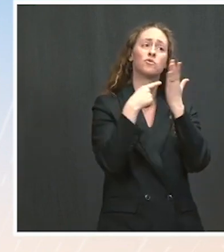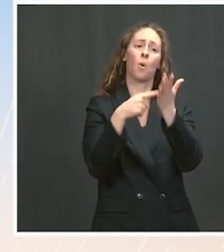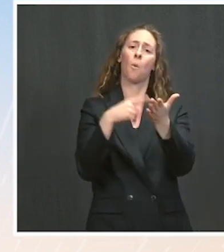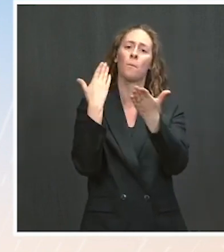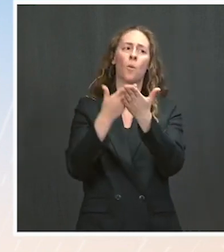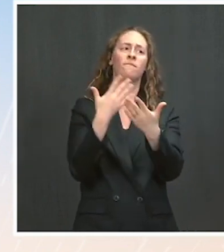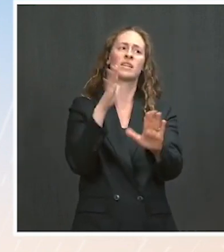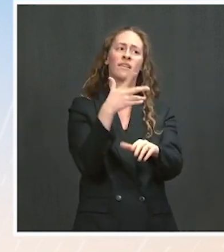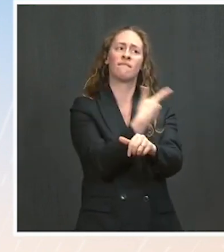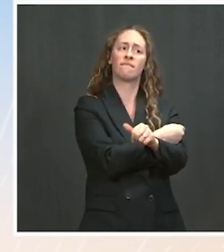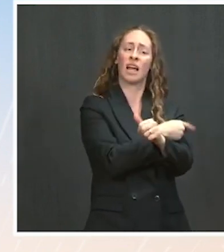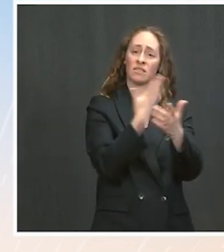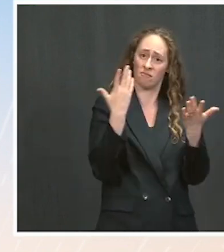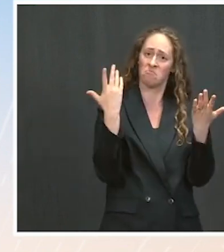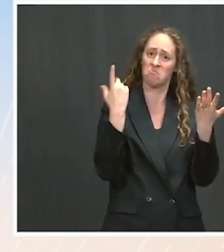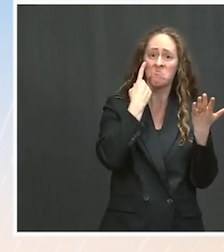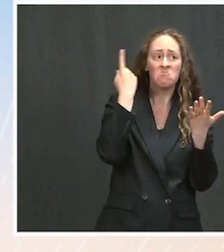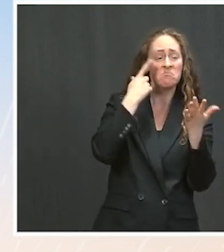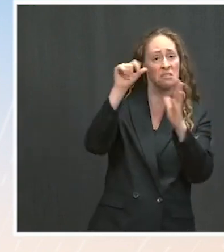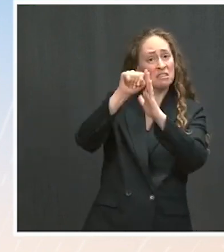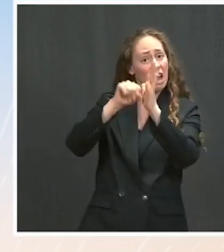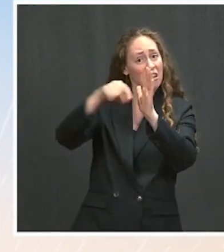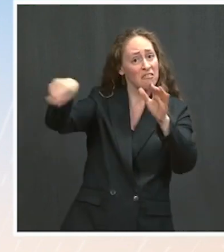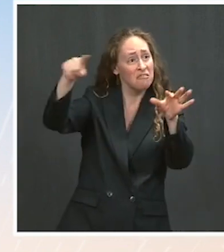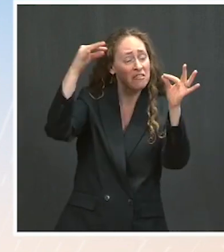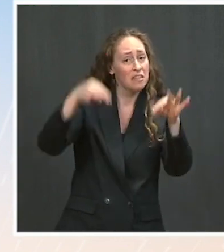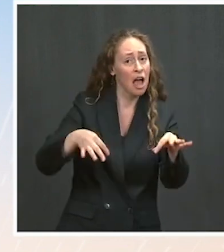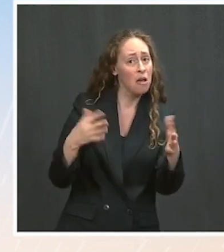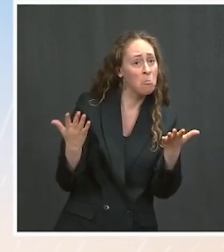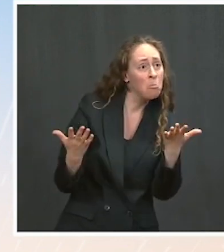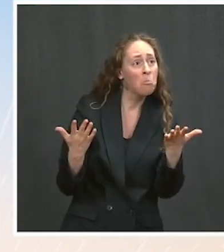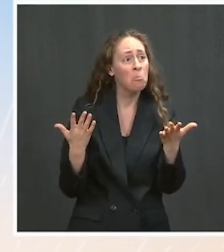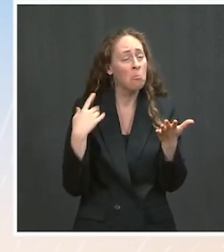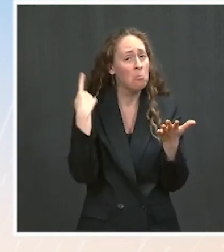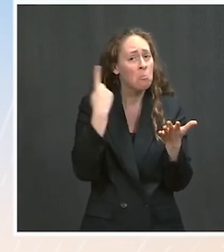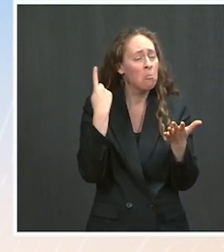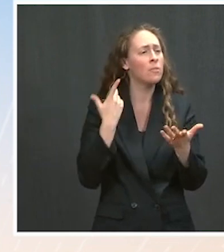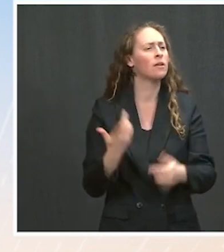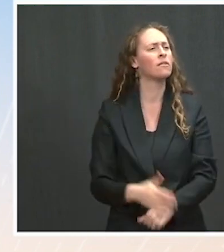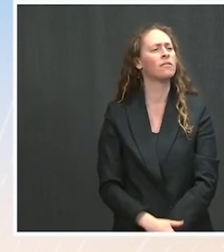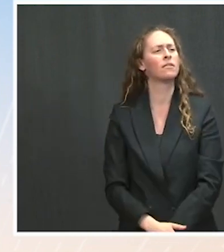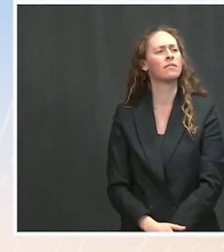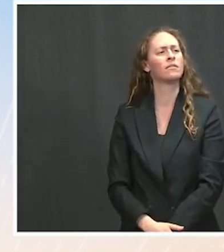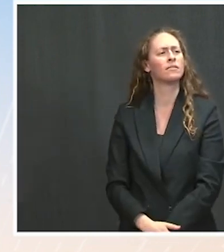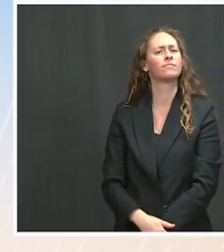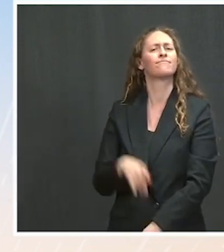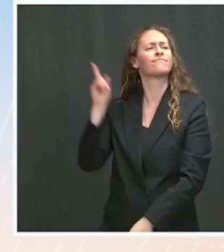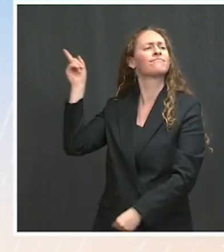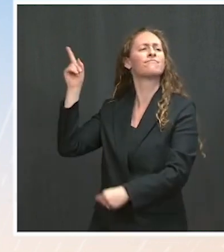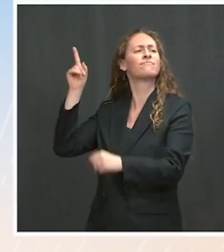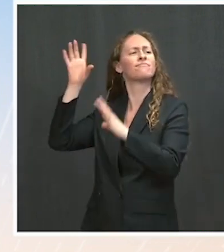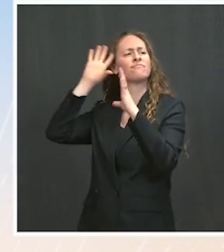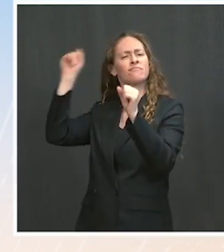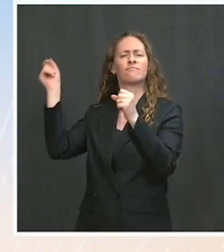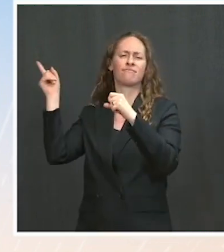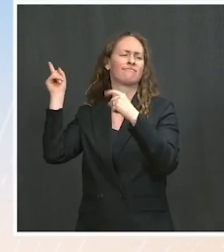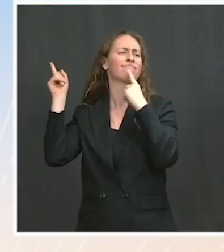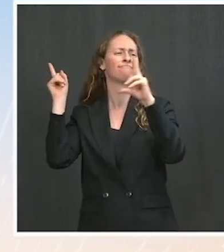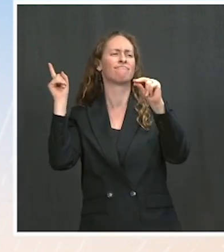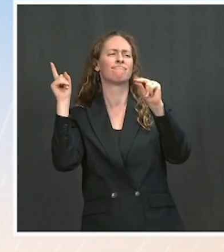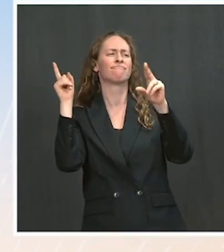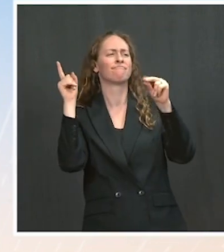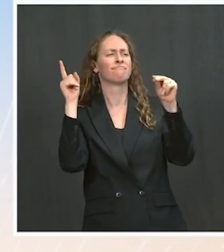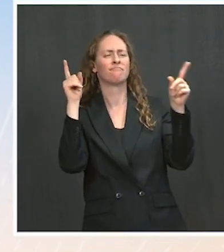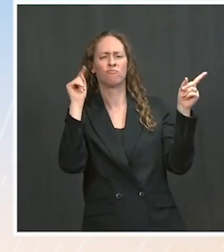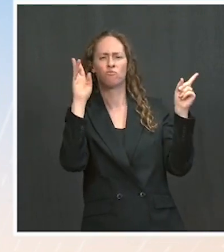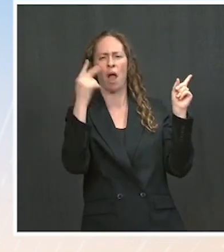president was pretty critical of his predecessor for sort of taking that hands-off approach. It has not changed our